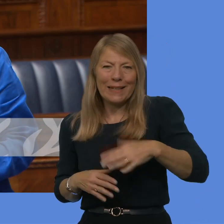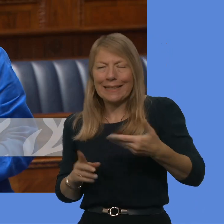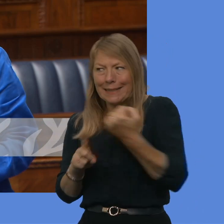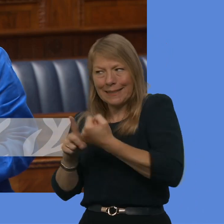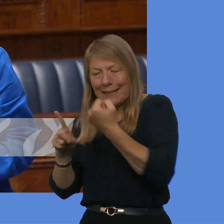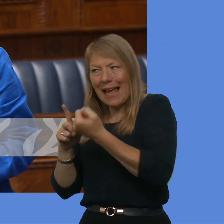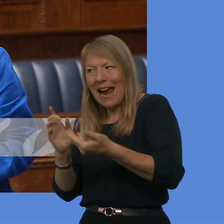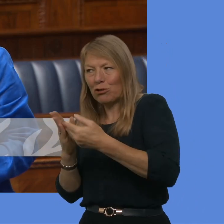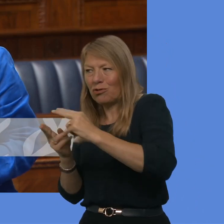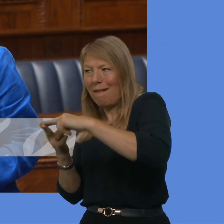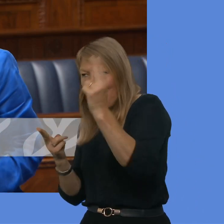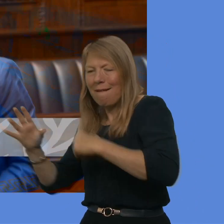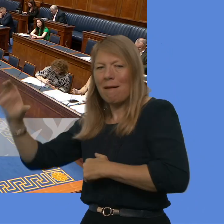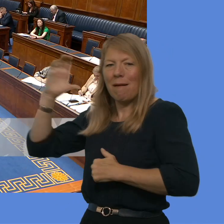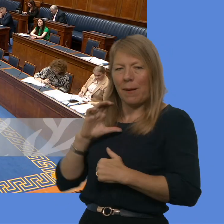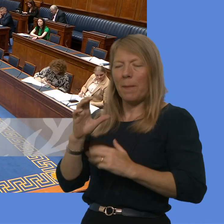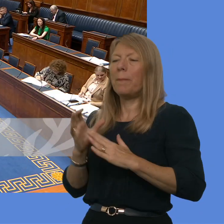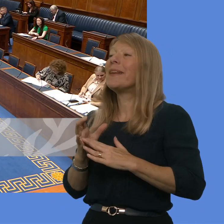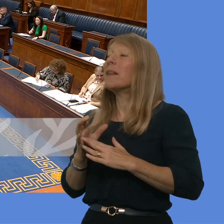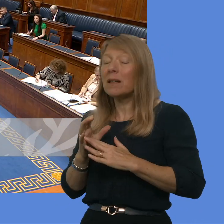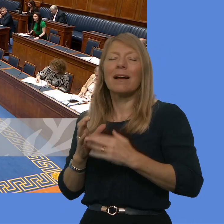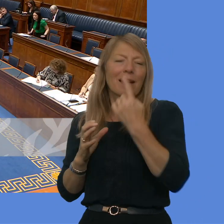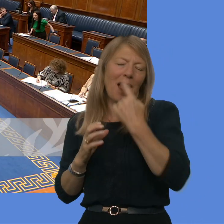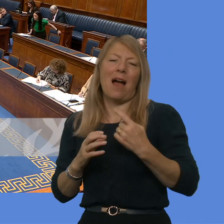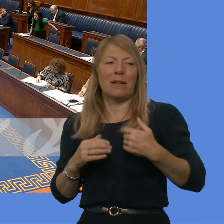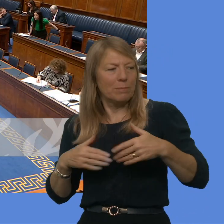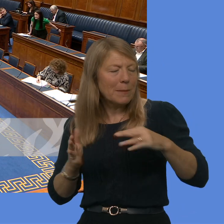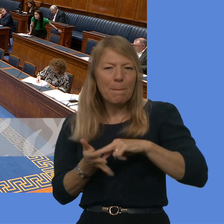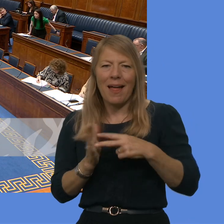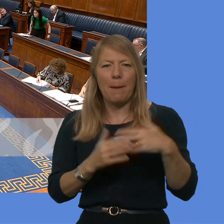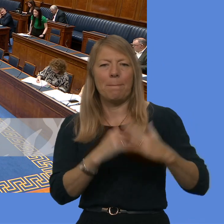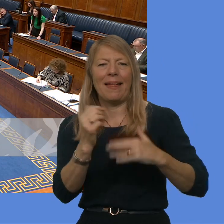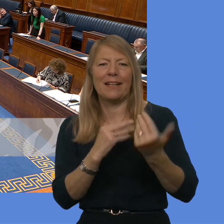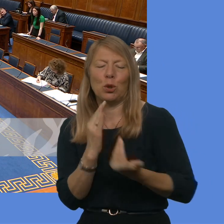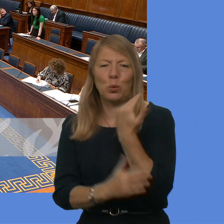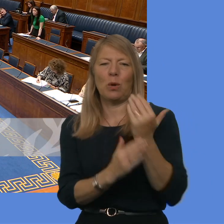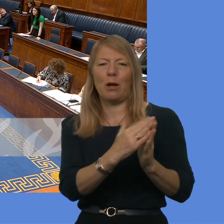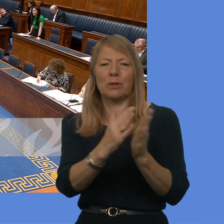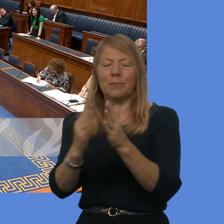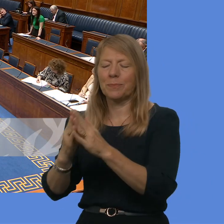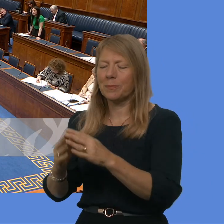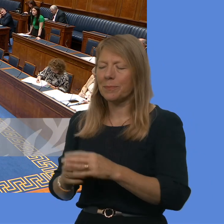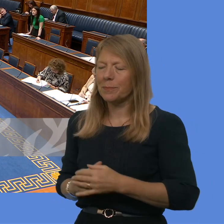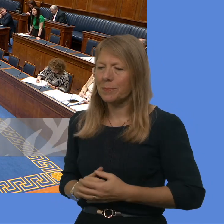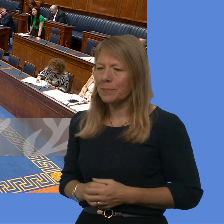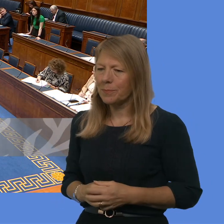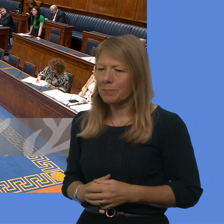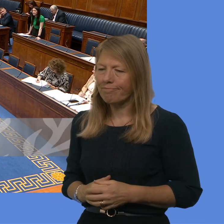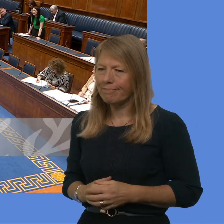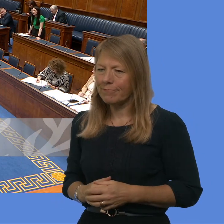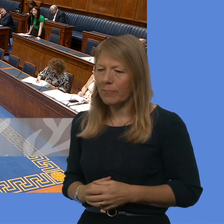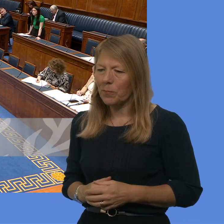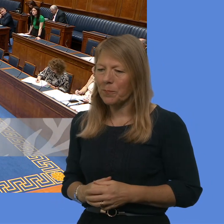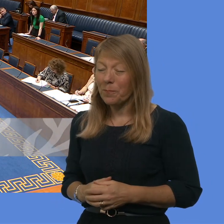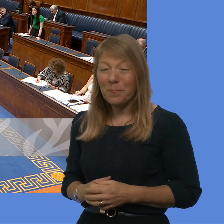that we can build what we need to build. The Minister, you have probably seen the recent Ulster Bank